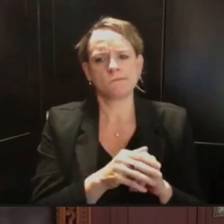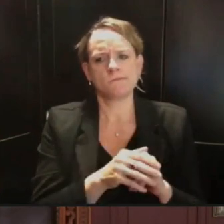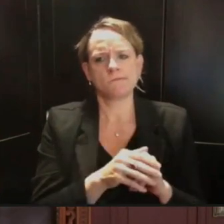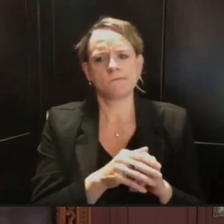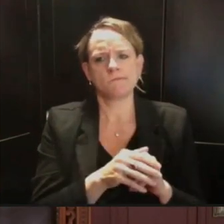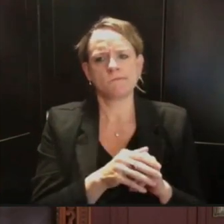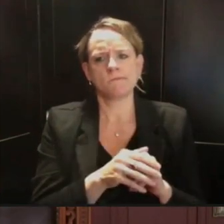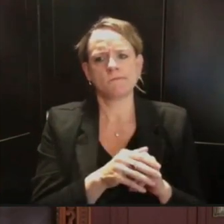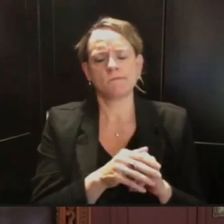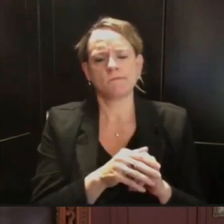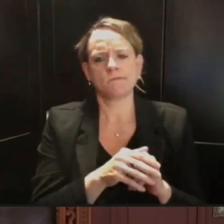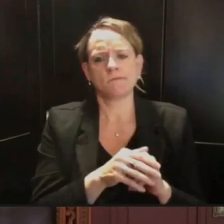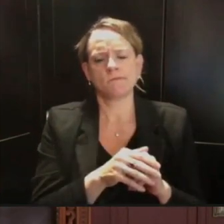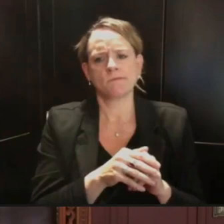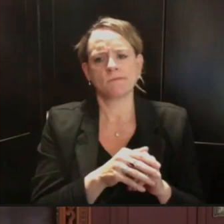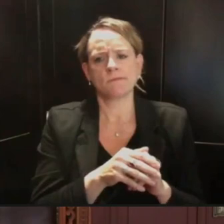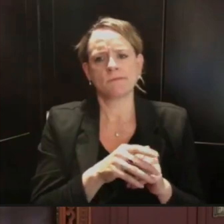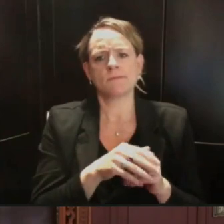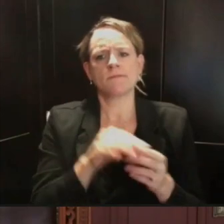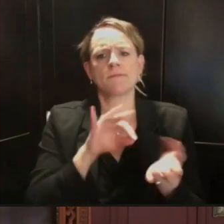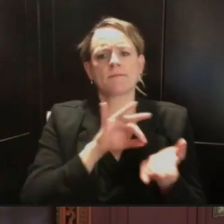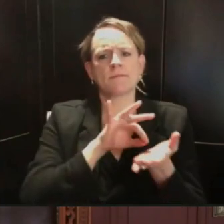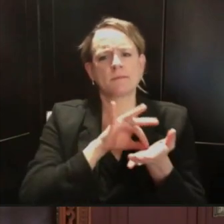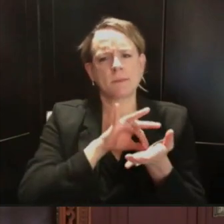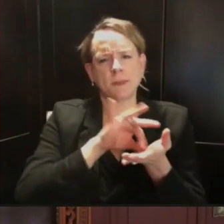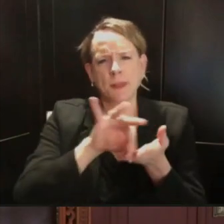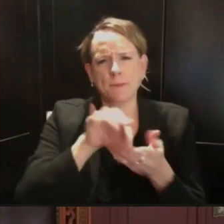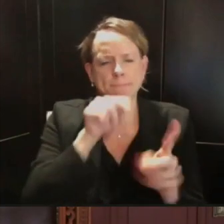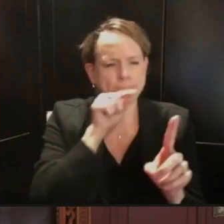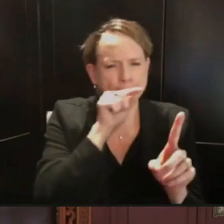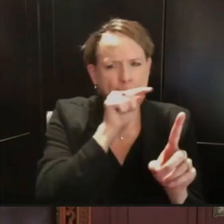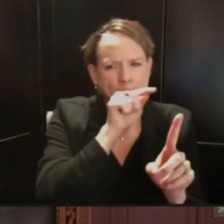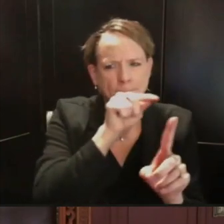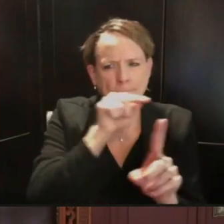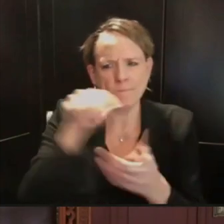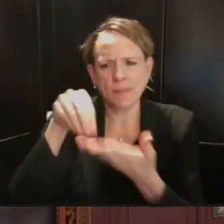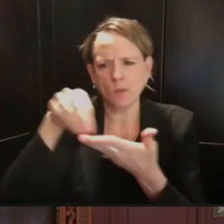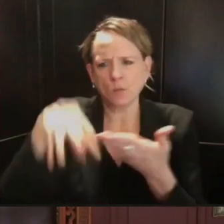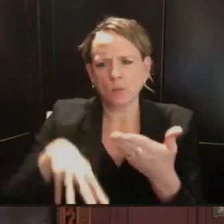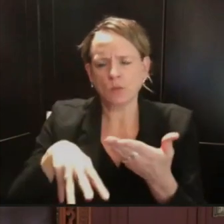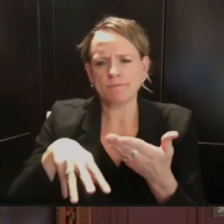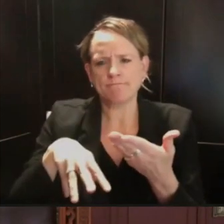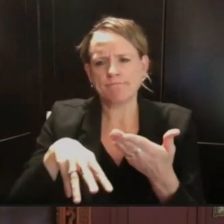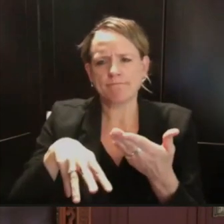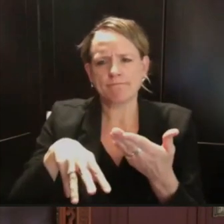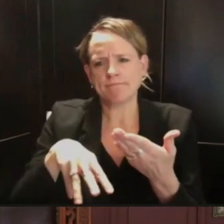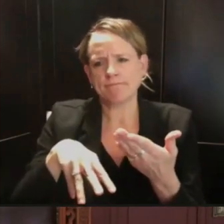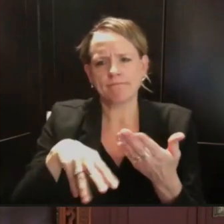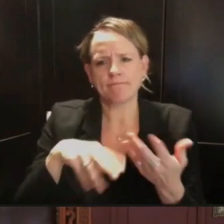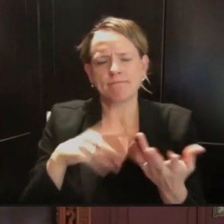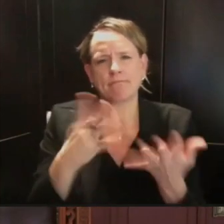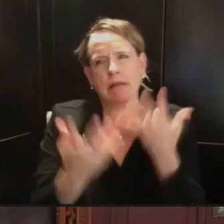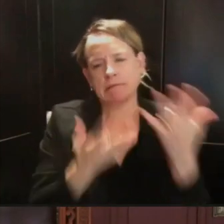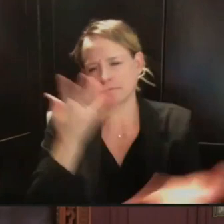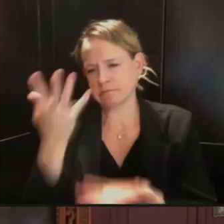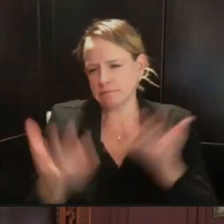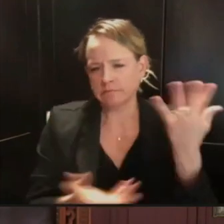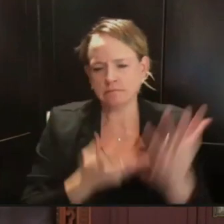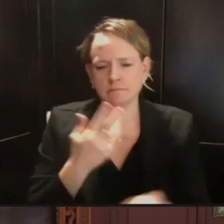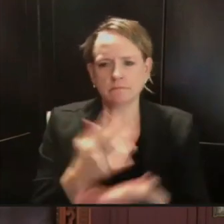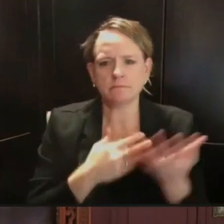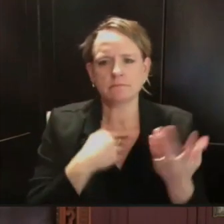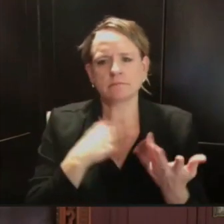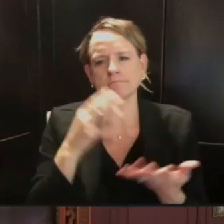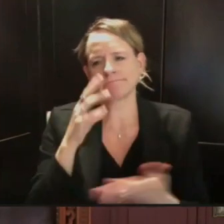answer, but if I was a realist here, I can't imagine any other way than the number of students,